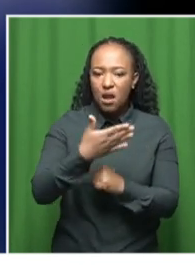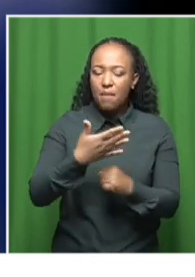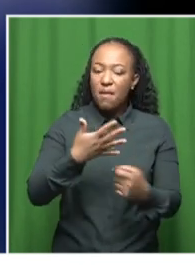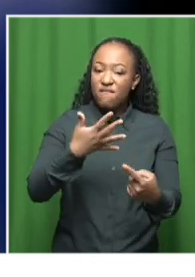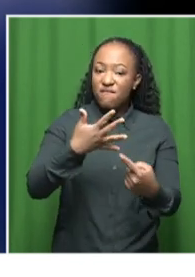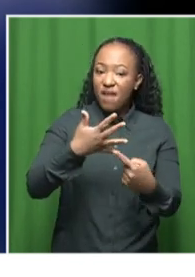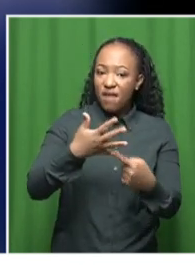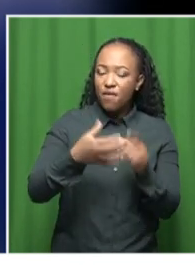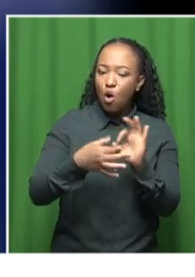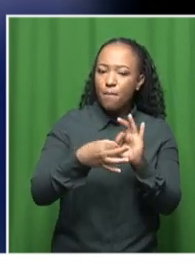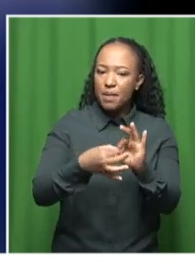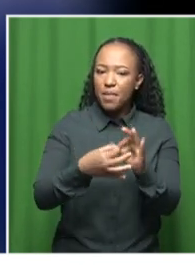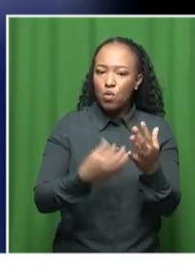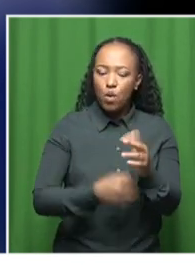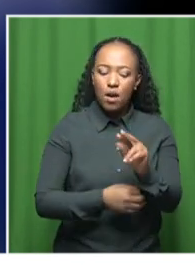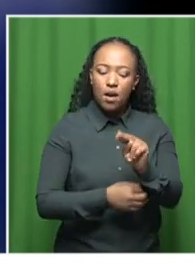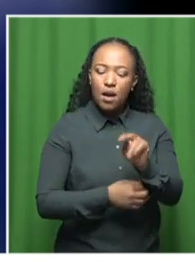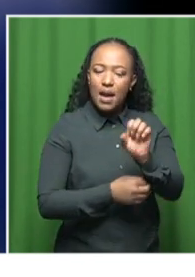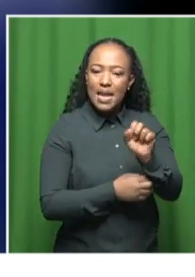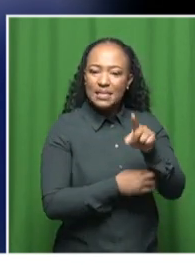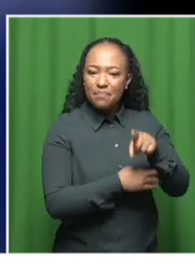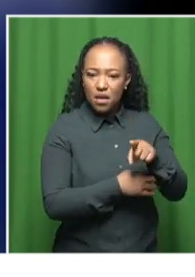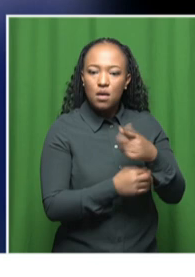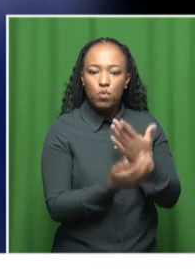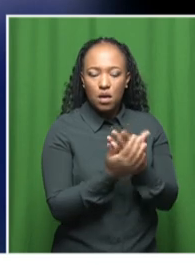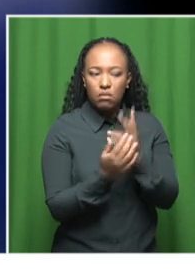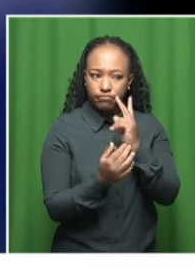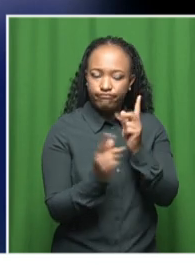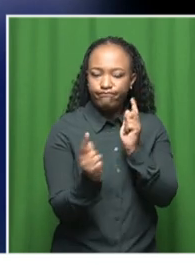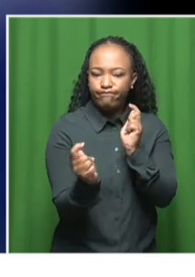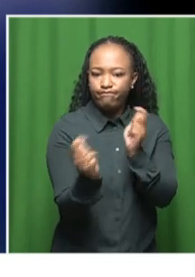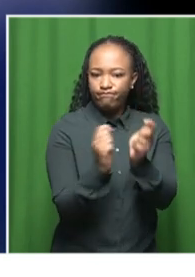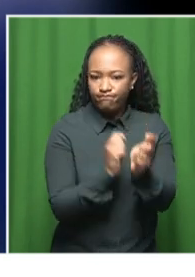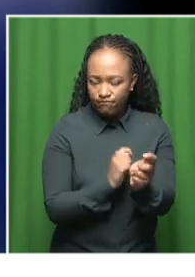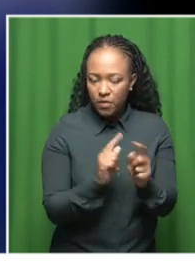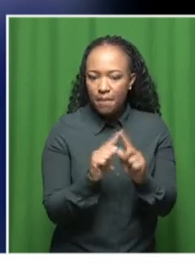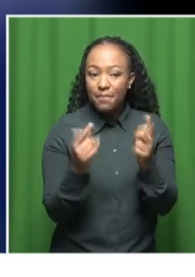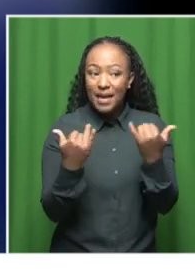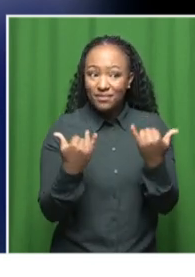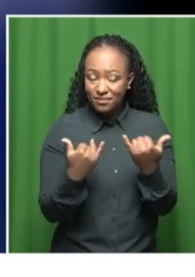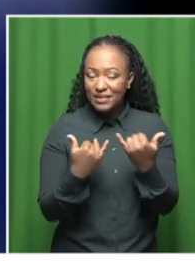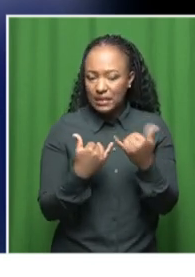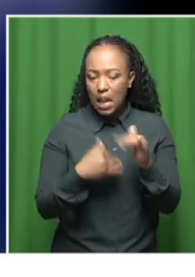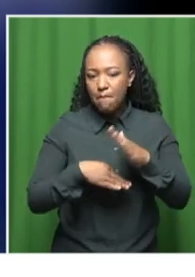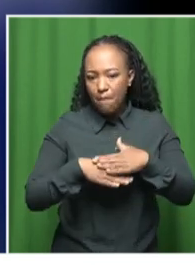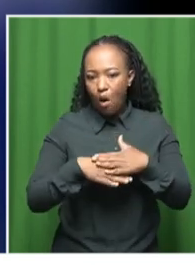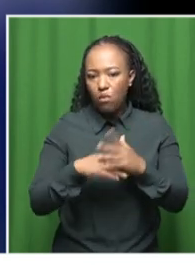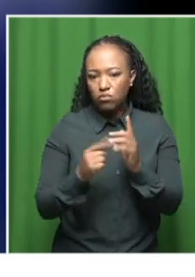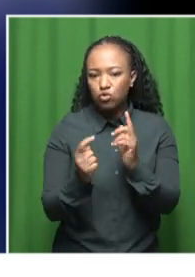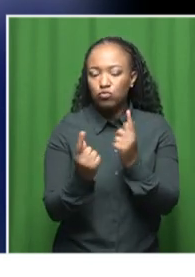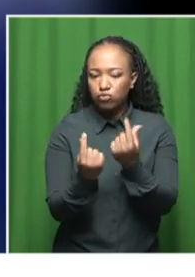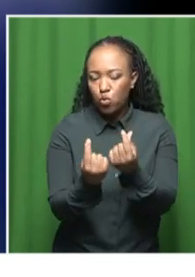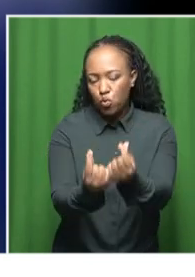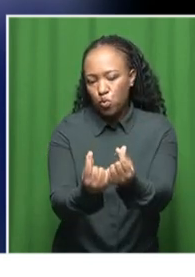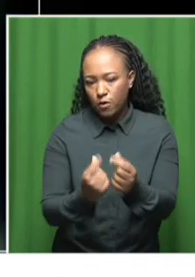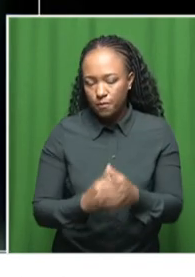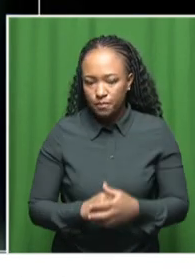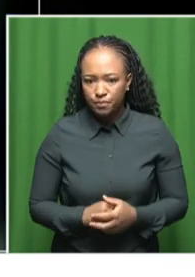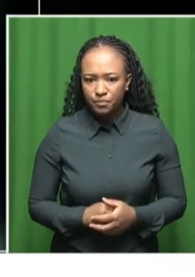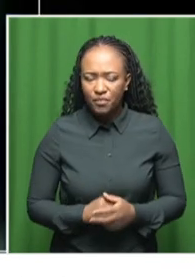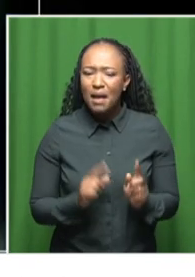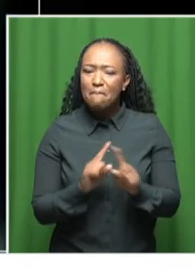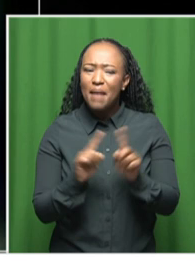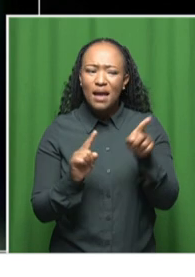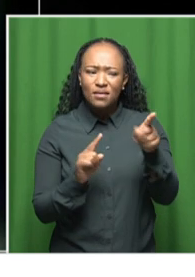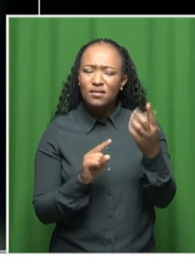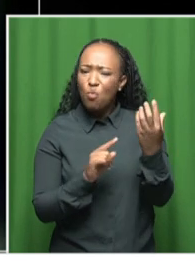in the NSP, I think we would see some changes. But at the moment, there is still a lot to be done. But we have a ministry that's